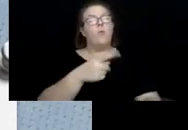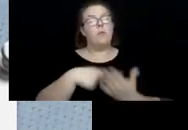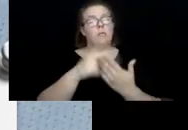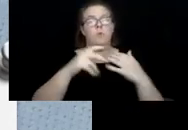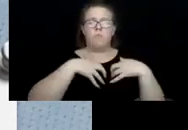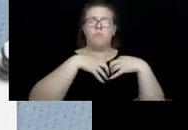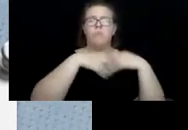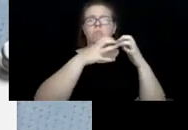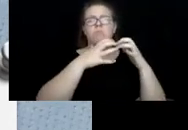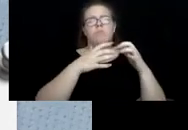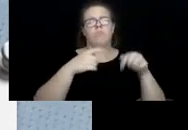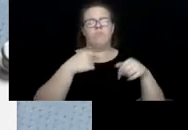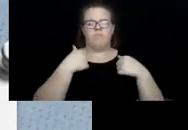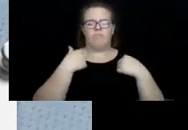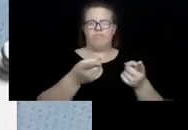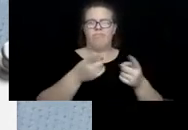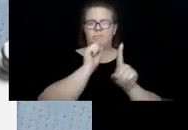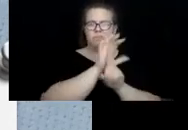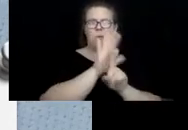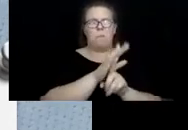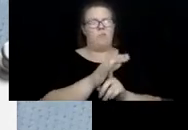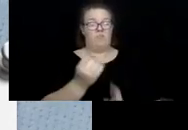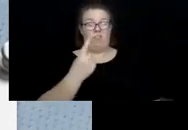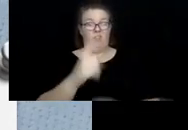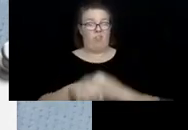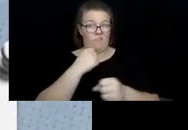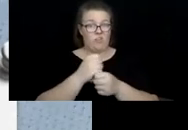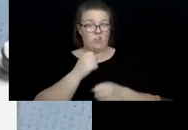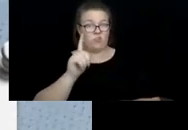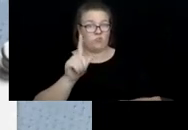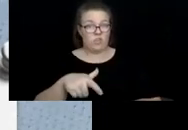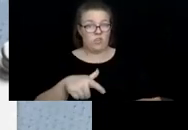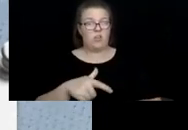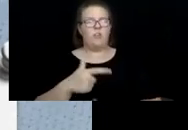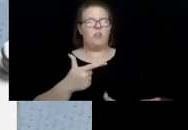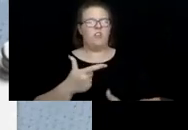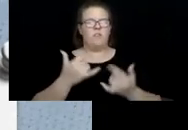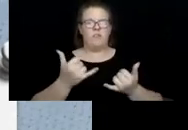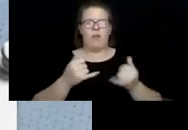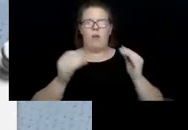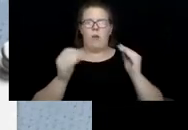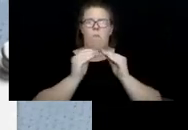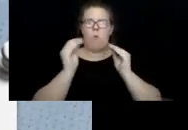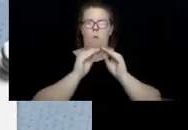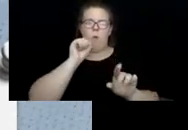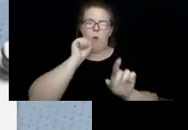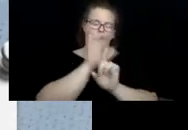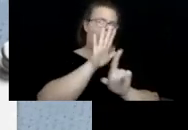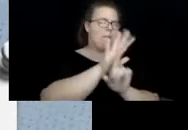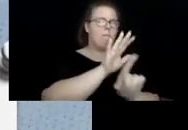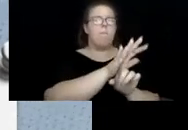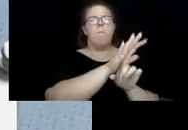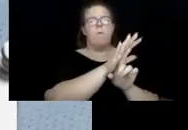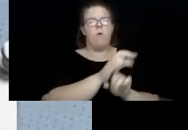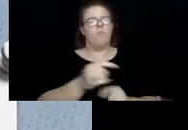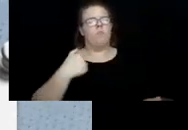years. And here we are 11 years later, and it's more popular than ever. And we're very grateful for the